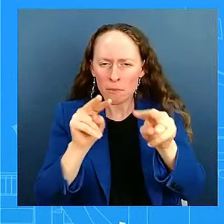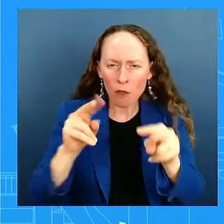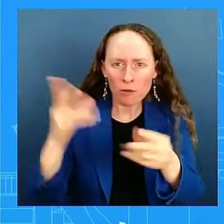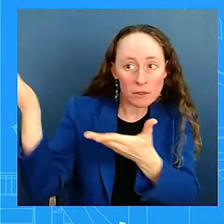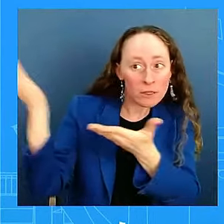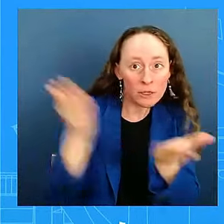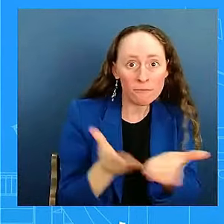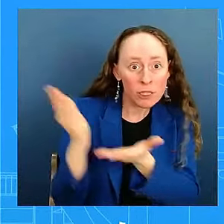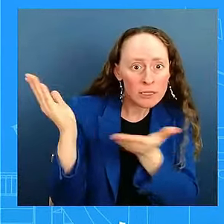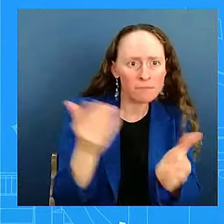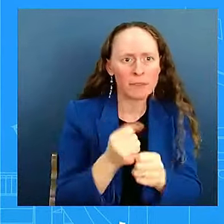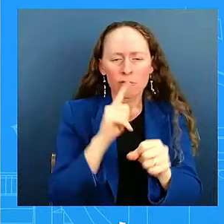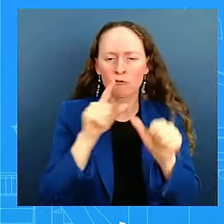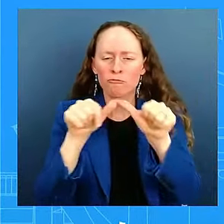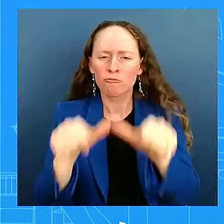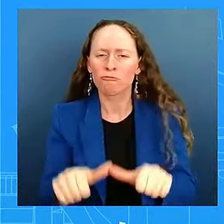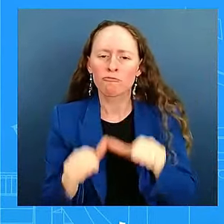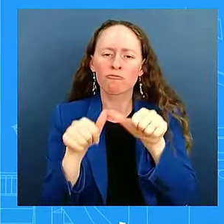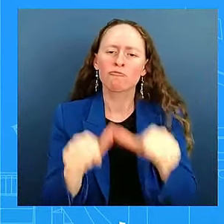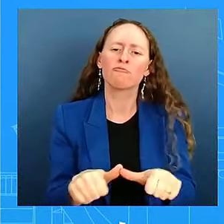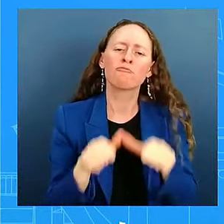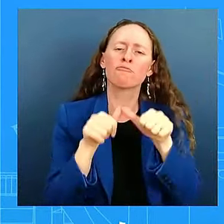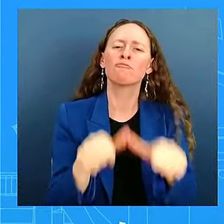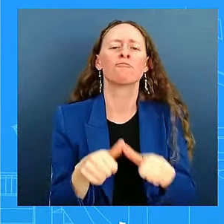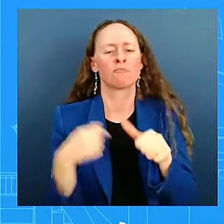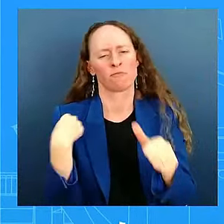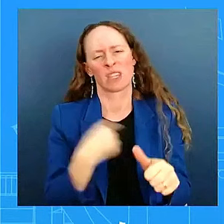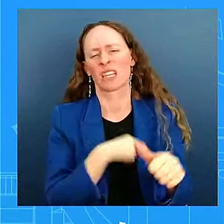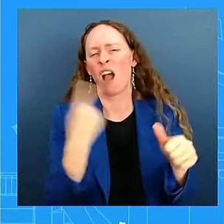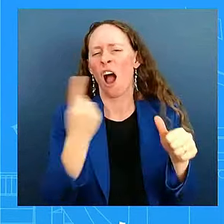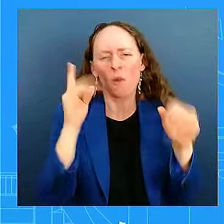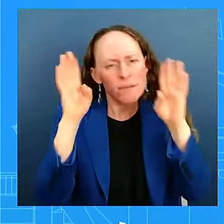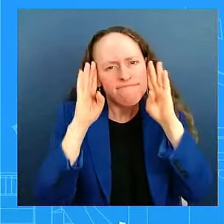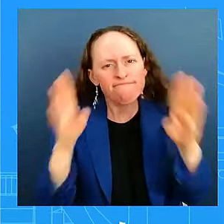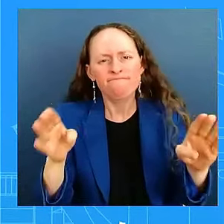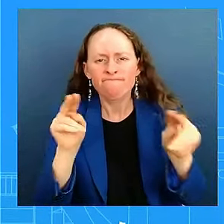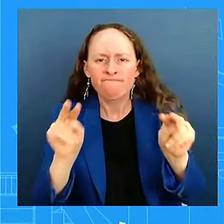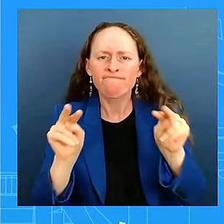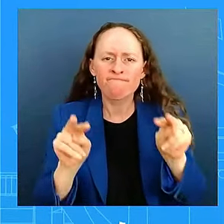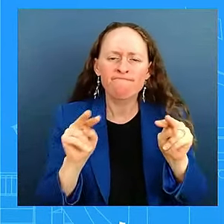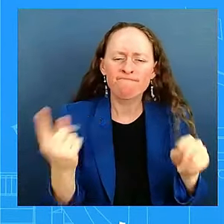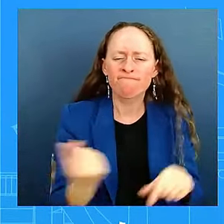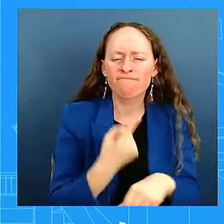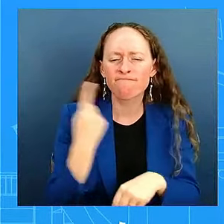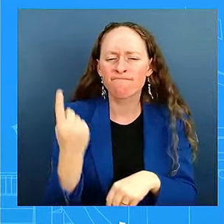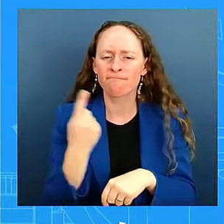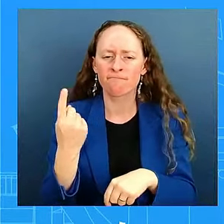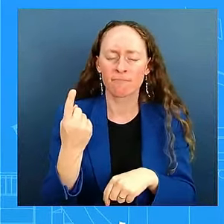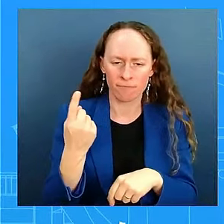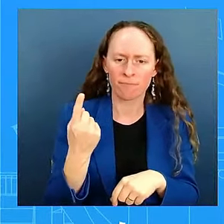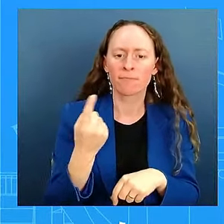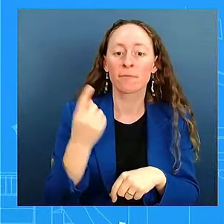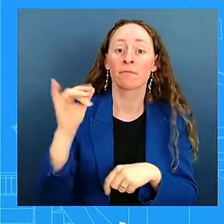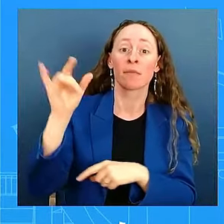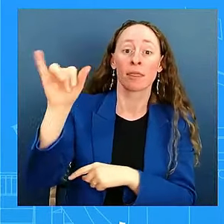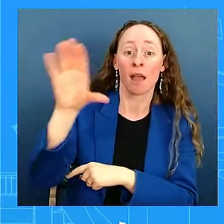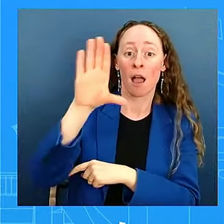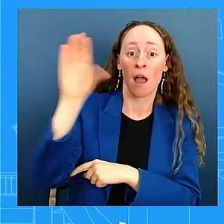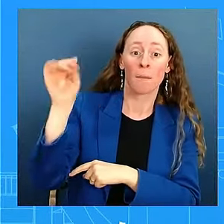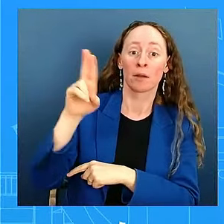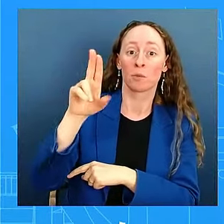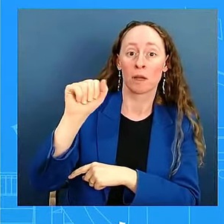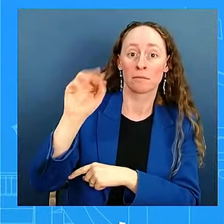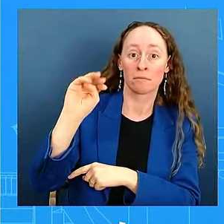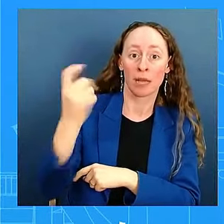we're going to continue to do is be very clear on our message to USMX. They got to come forward with a fair proposal